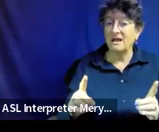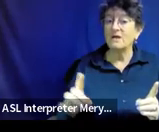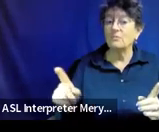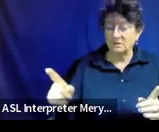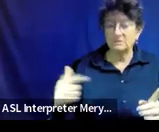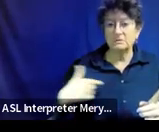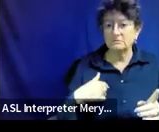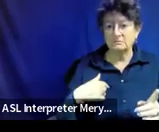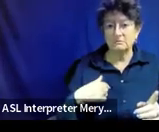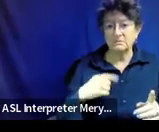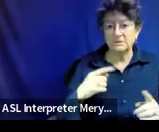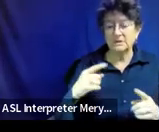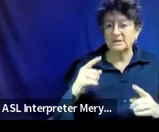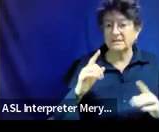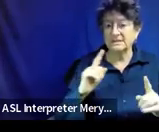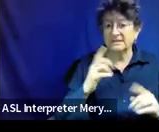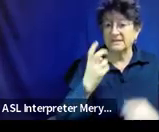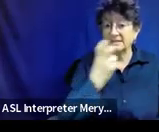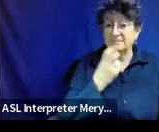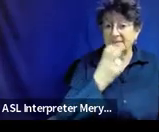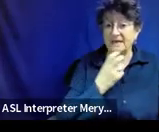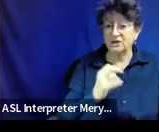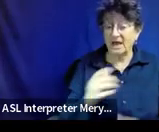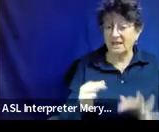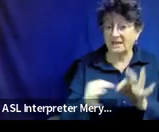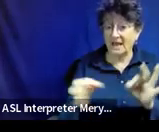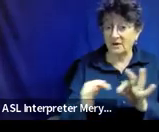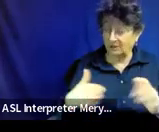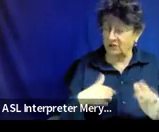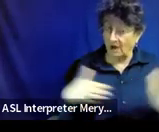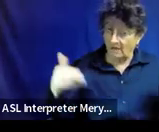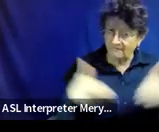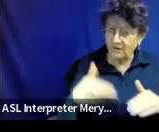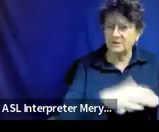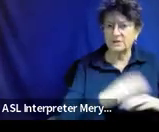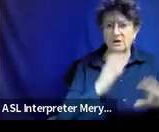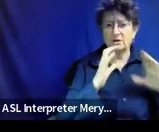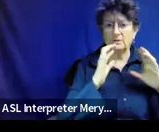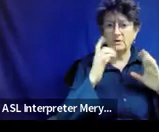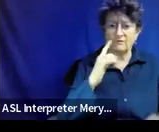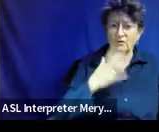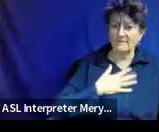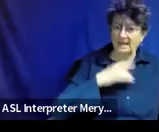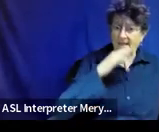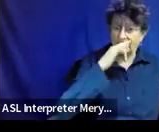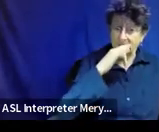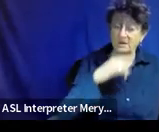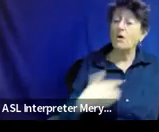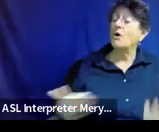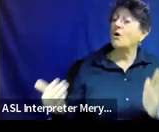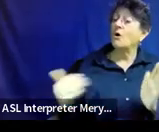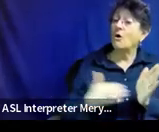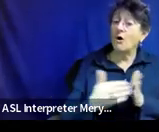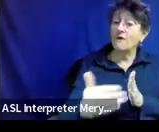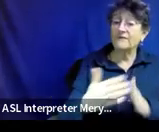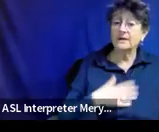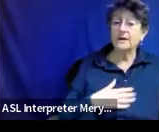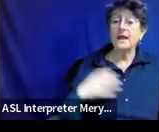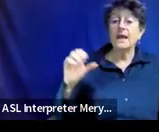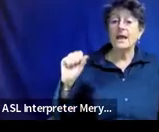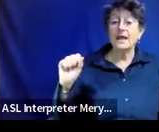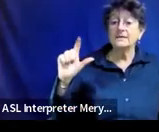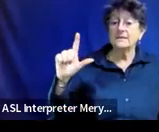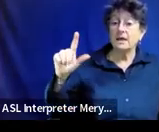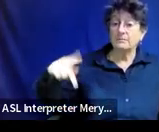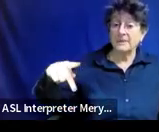was very focused on communication for my kids. And often my speech path and I would come up with